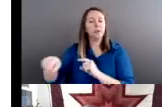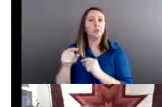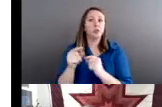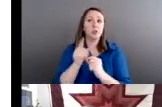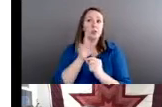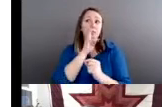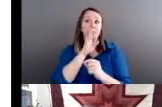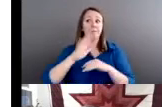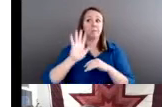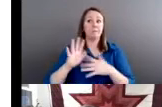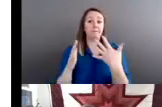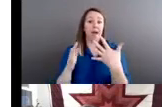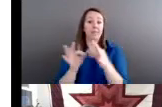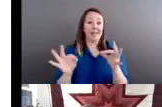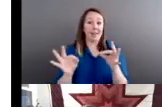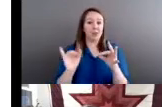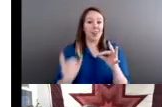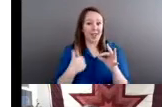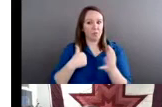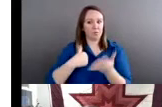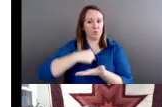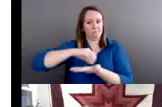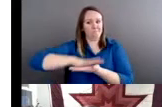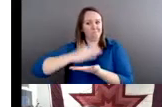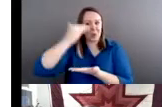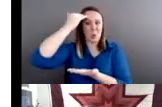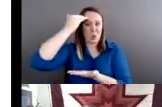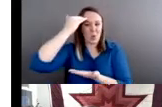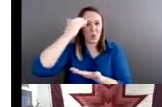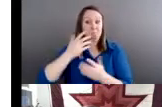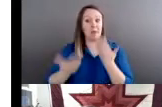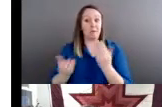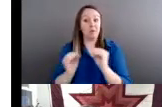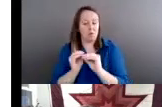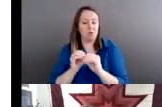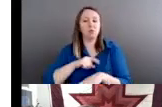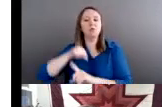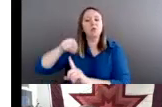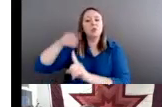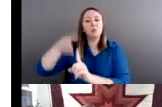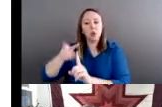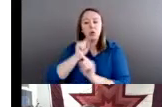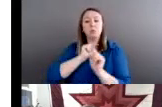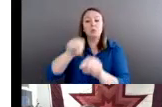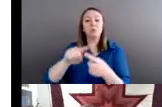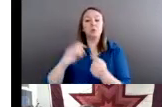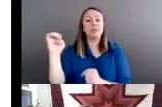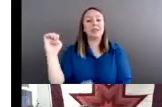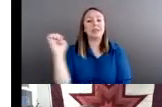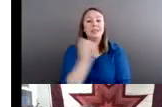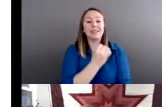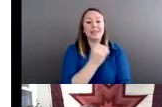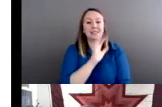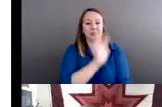we know of. Sarah she was somebody who came to the East Coast to seek help from people who would have